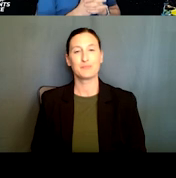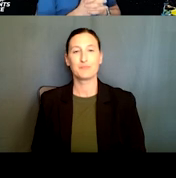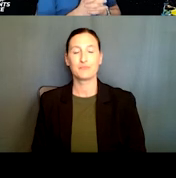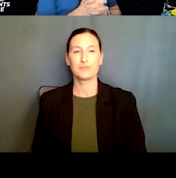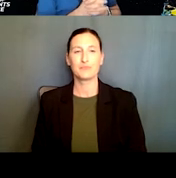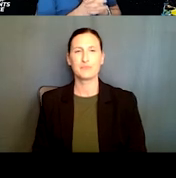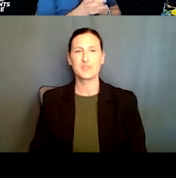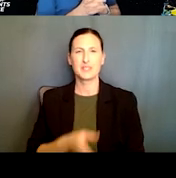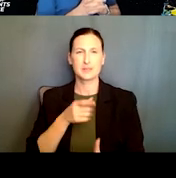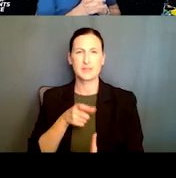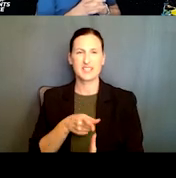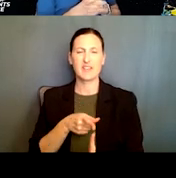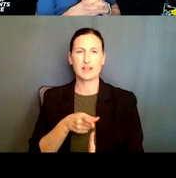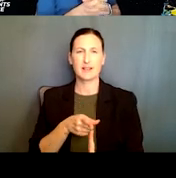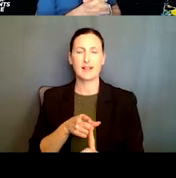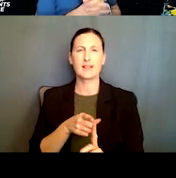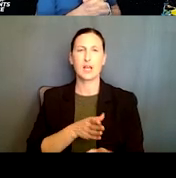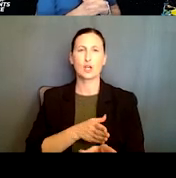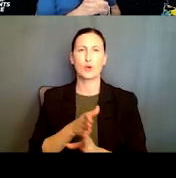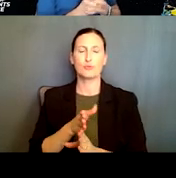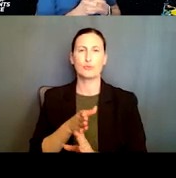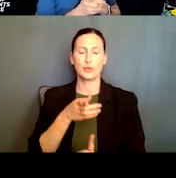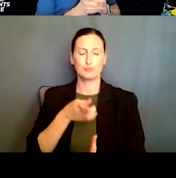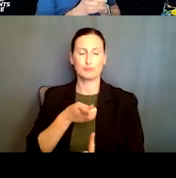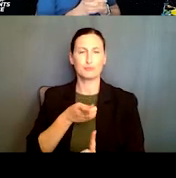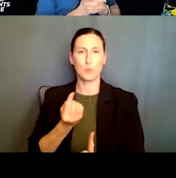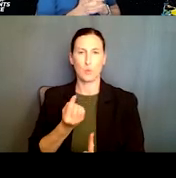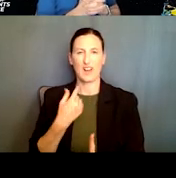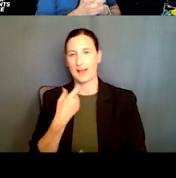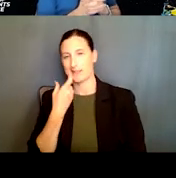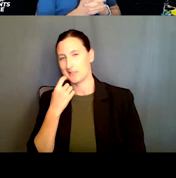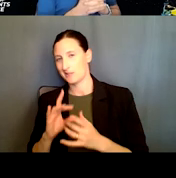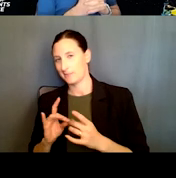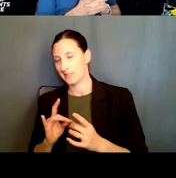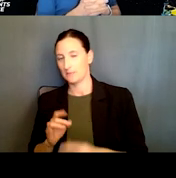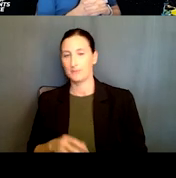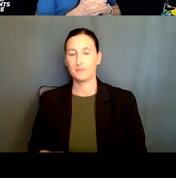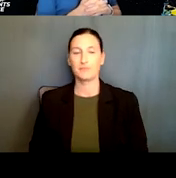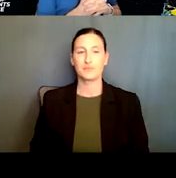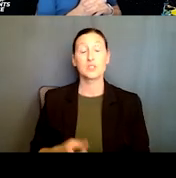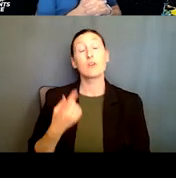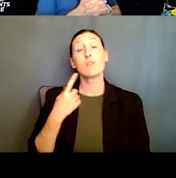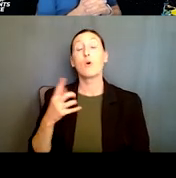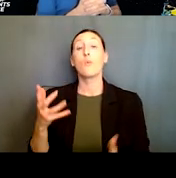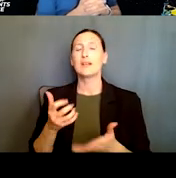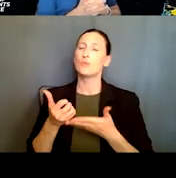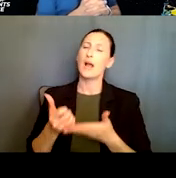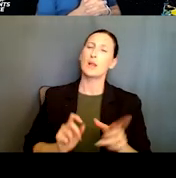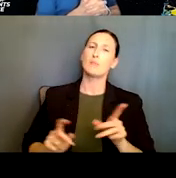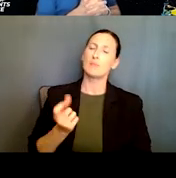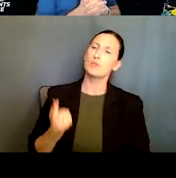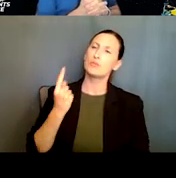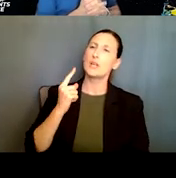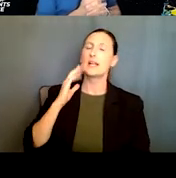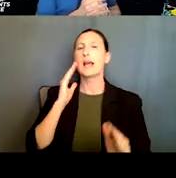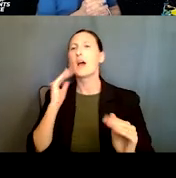oriented one that I just mentioned. So again, the idea is to help people understand what the expectations are and how